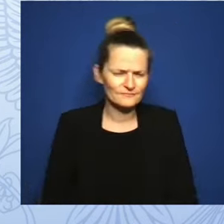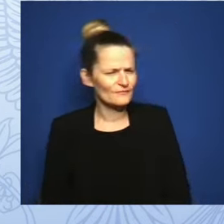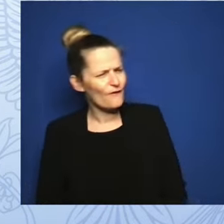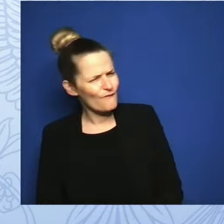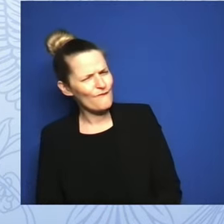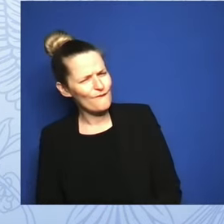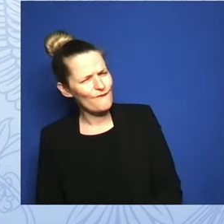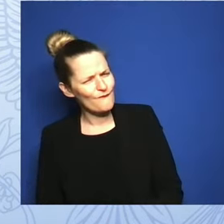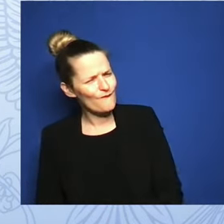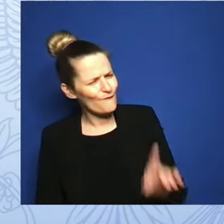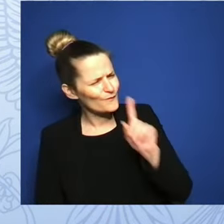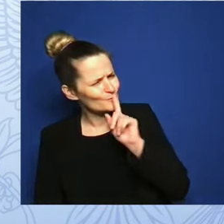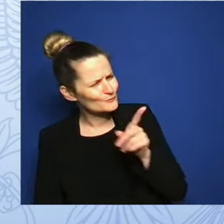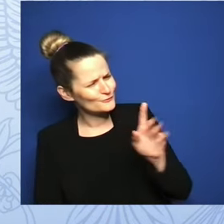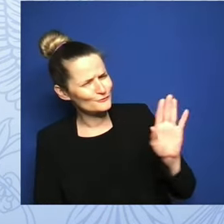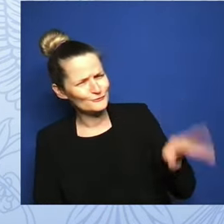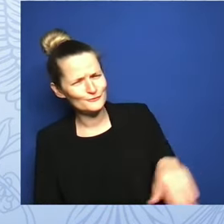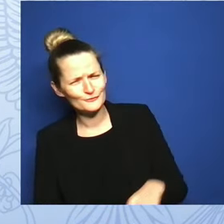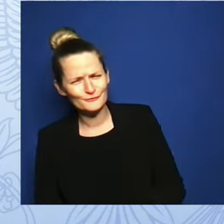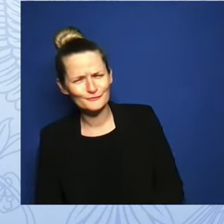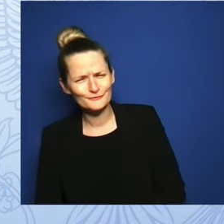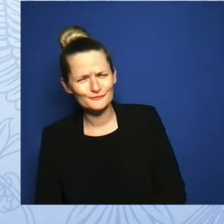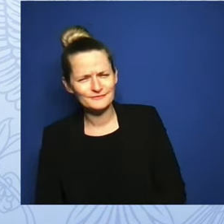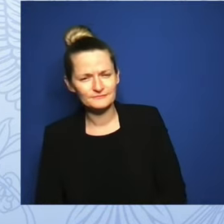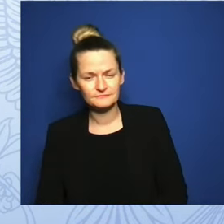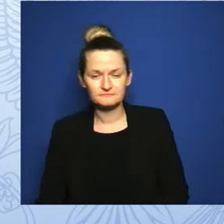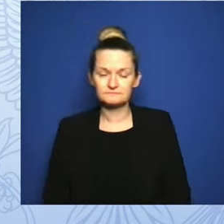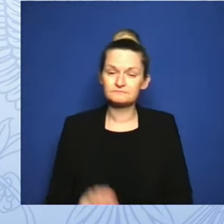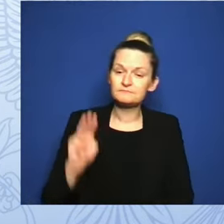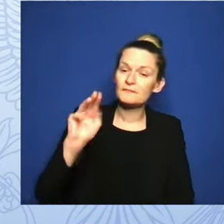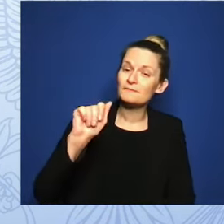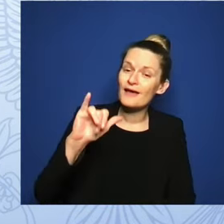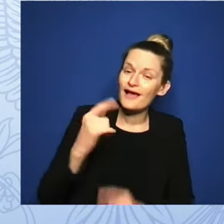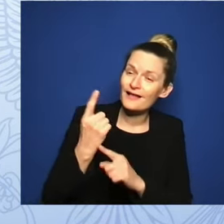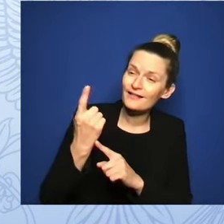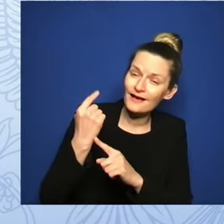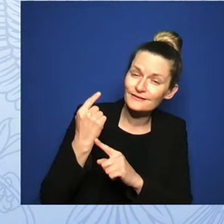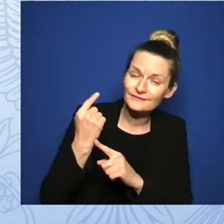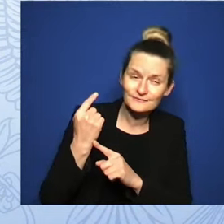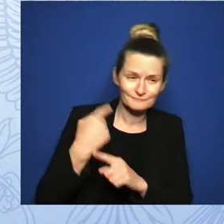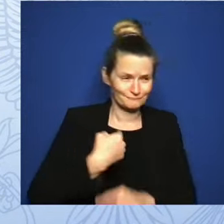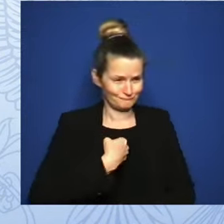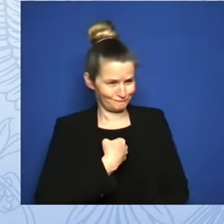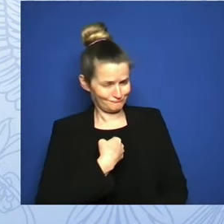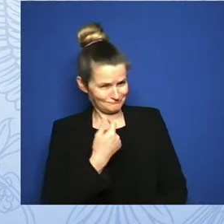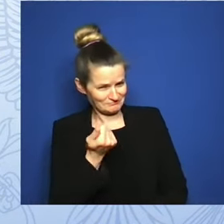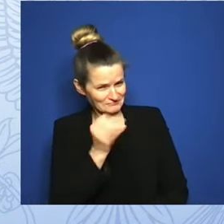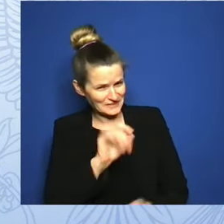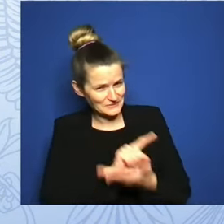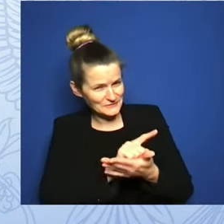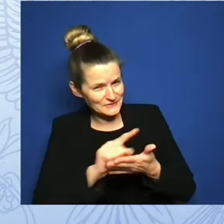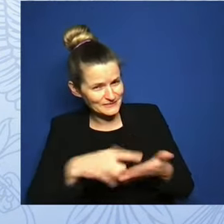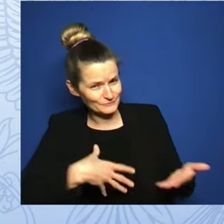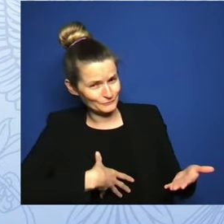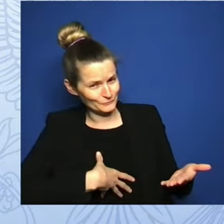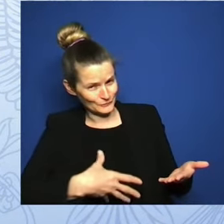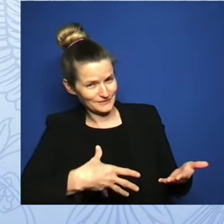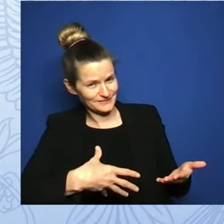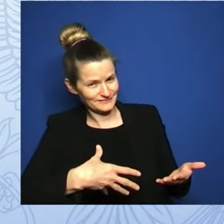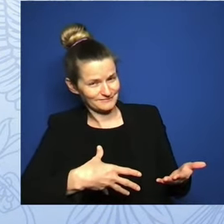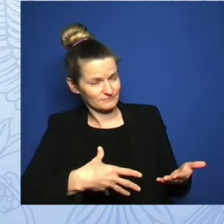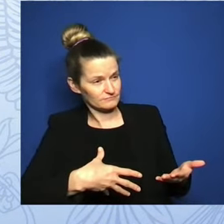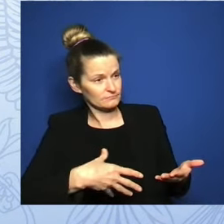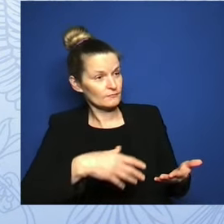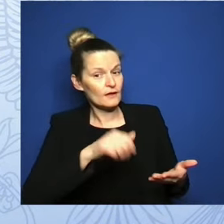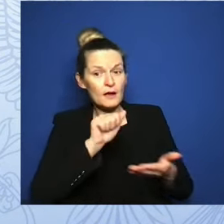In May of last year, I was 19 weeks pregnant. An abortion ban was already in effect in Texas. This was my first pregnancy,